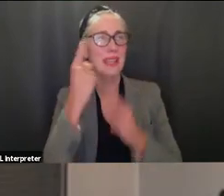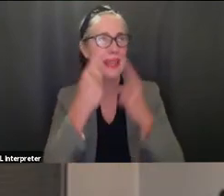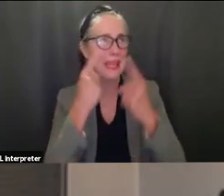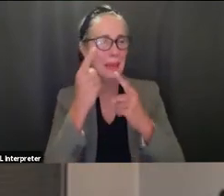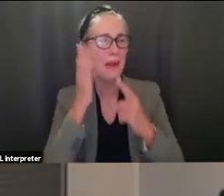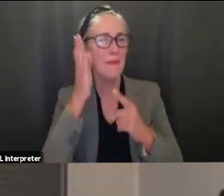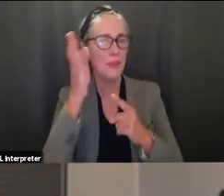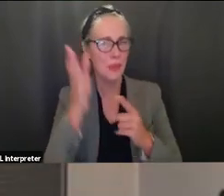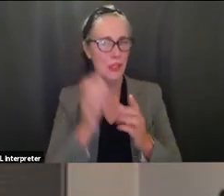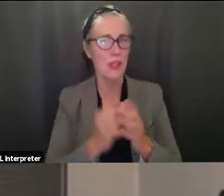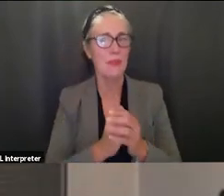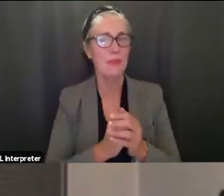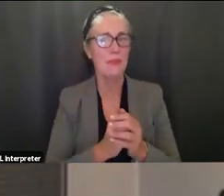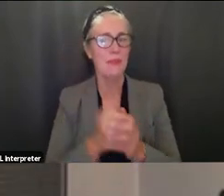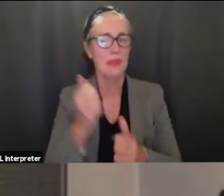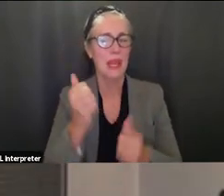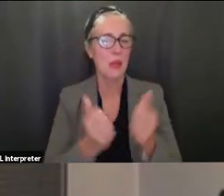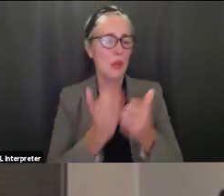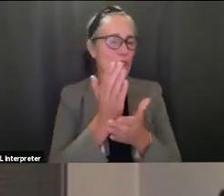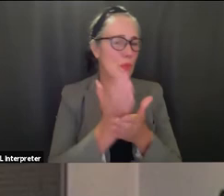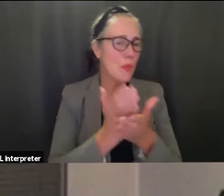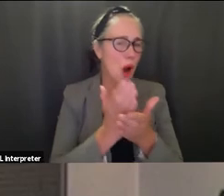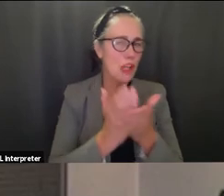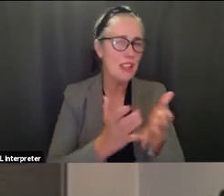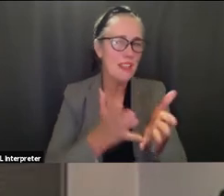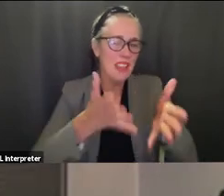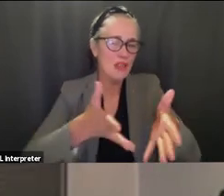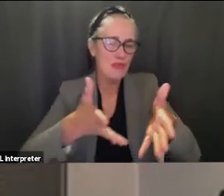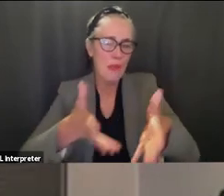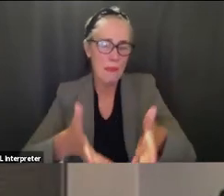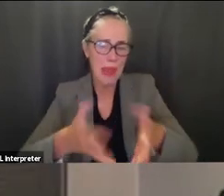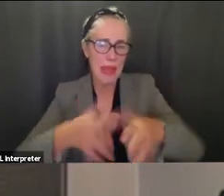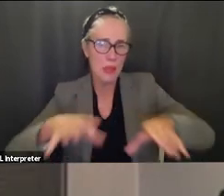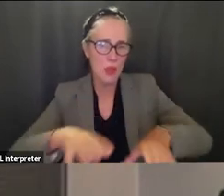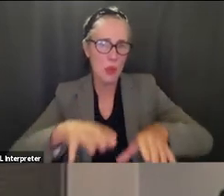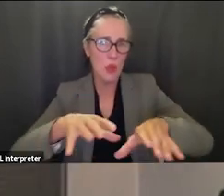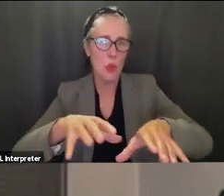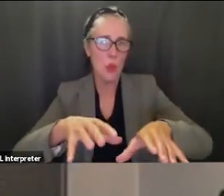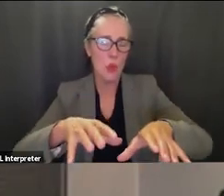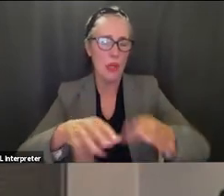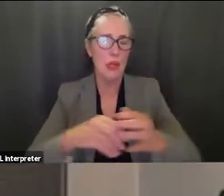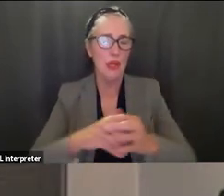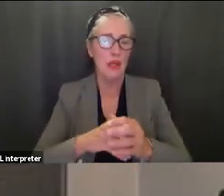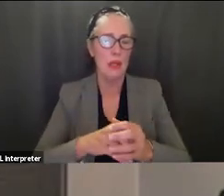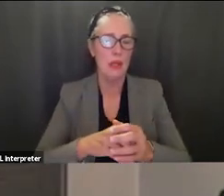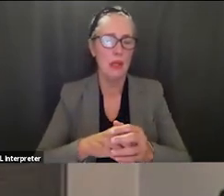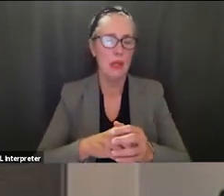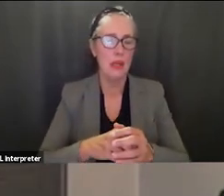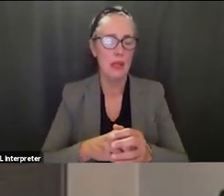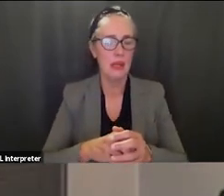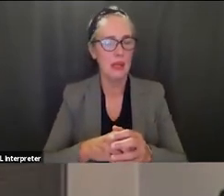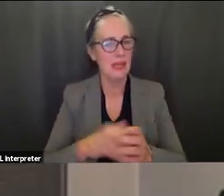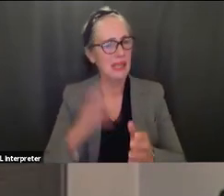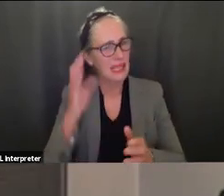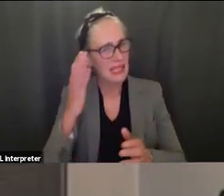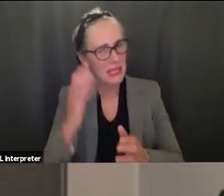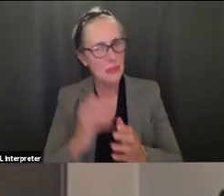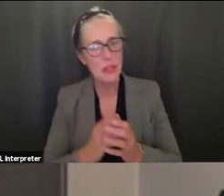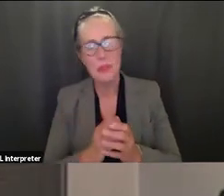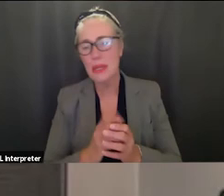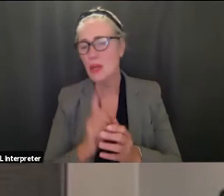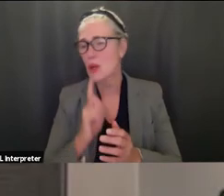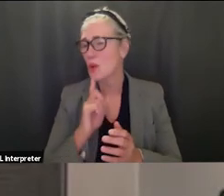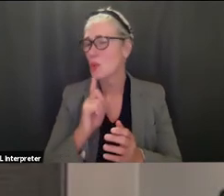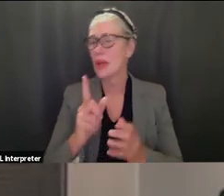future and and what pieces of this remain uh if if maybe perhaps all because like again just it seemed to have been just out of the